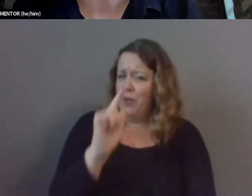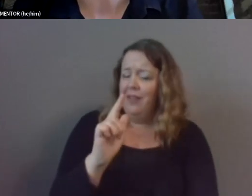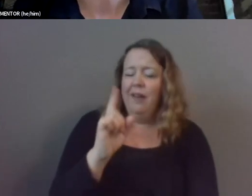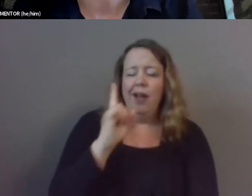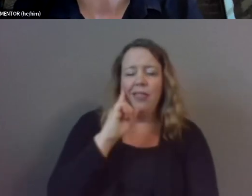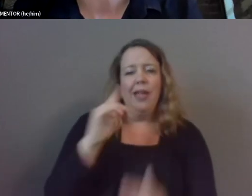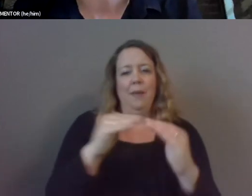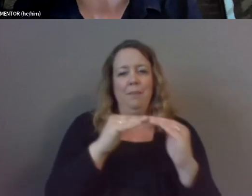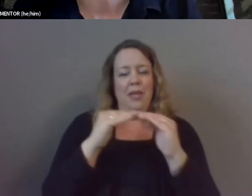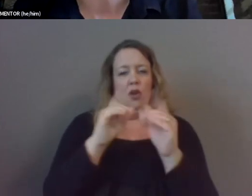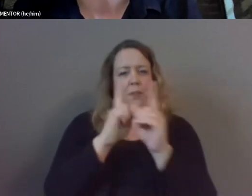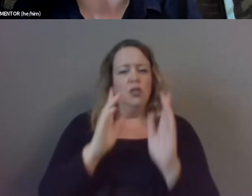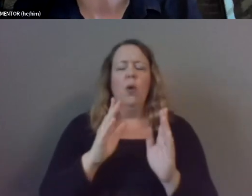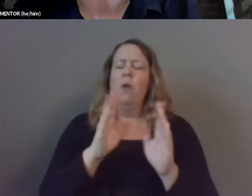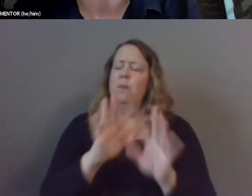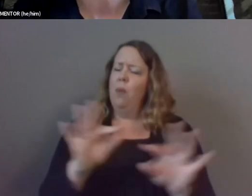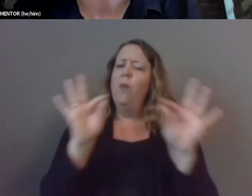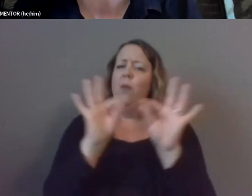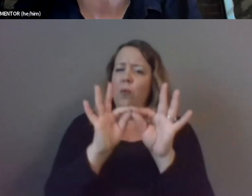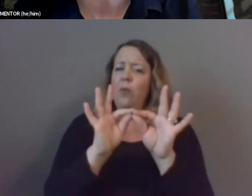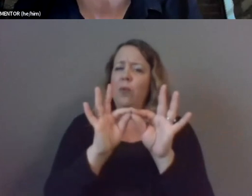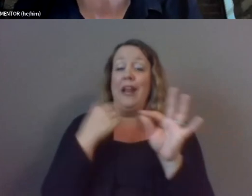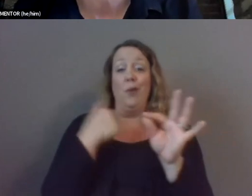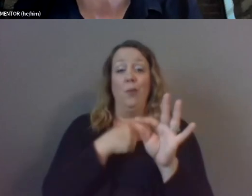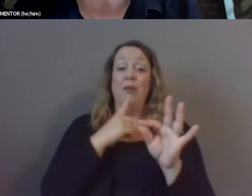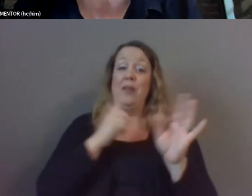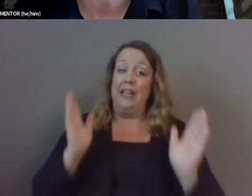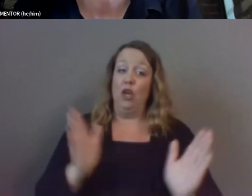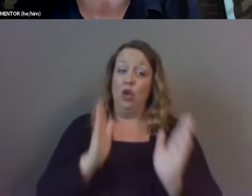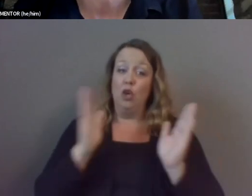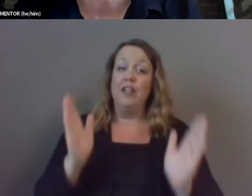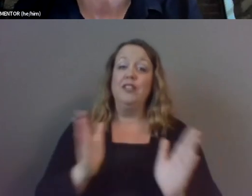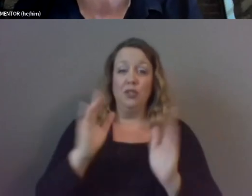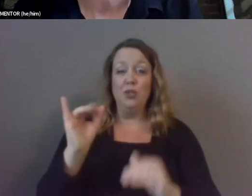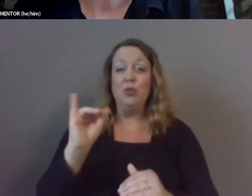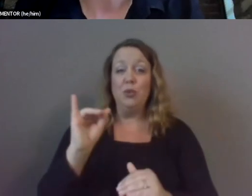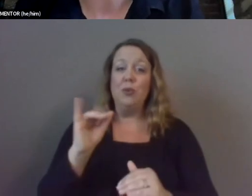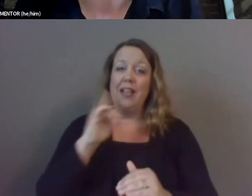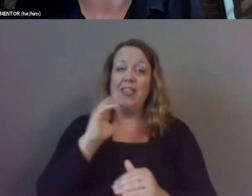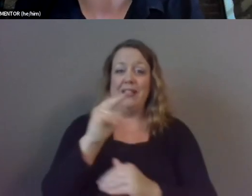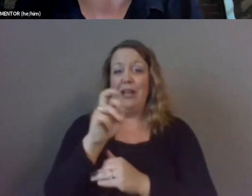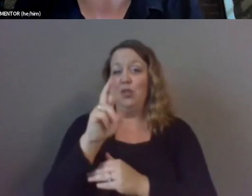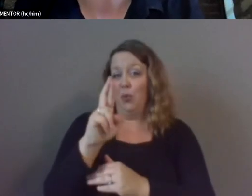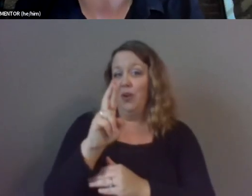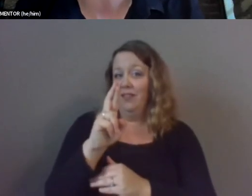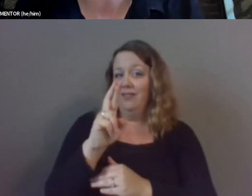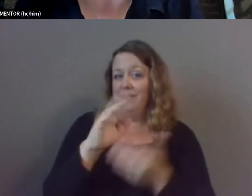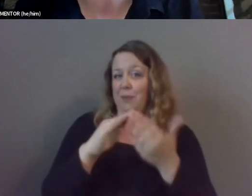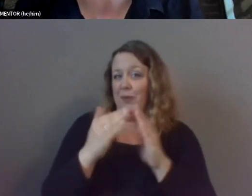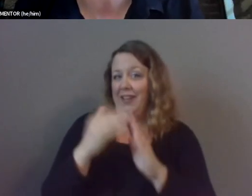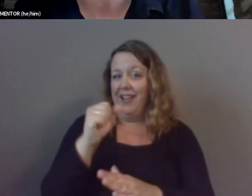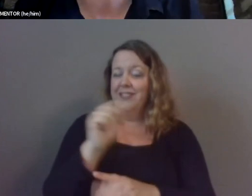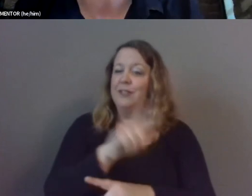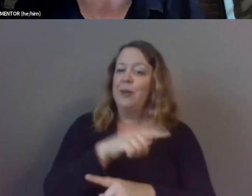what you just talked about is so important um and something that we really encourage as well uh in mentoring in the mentoring movement titian i'll turn it over to you so any